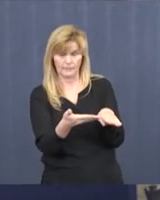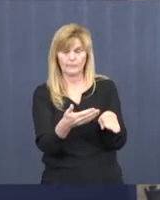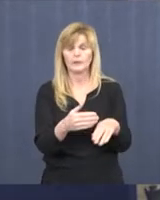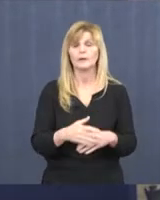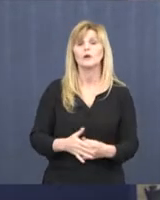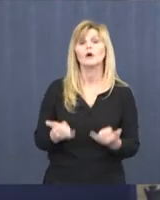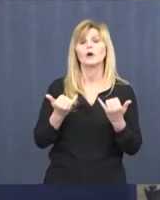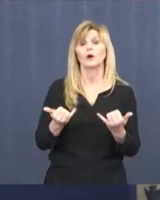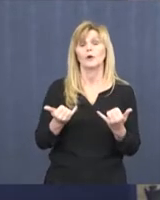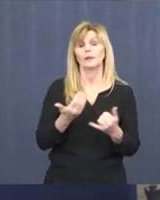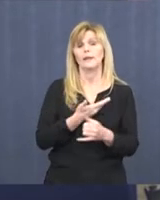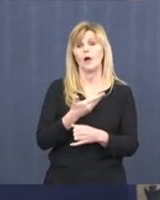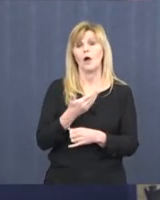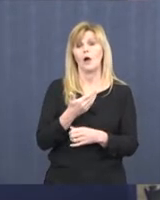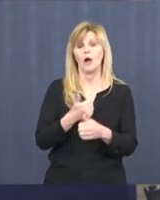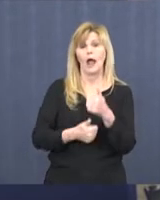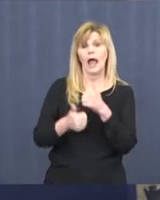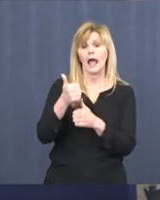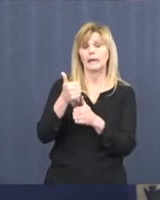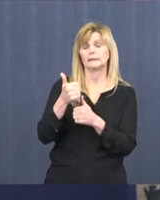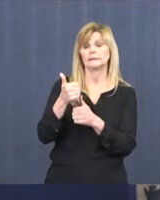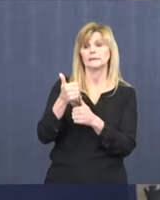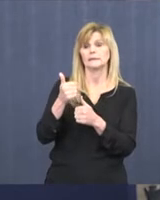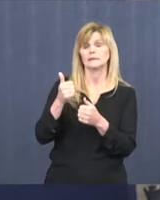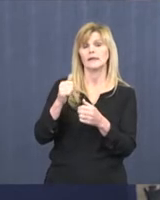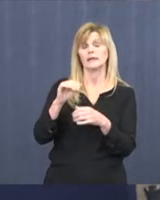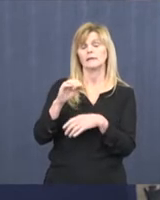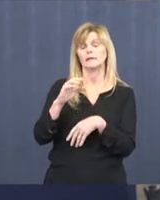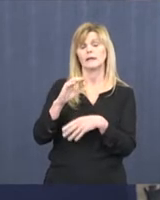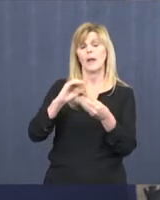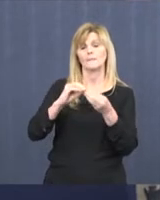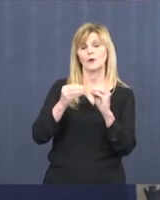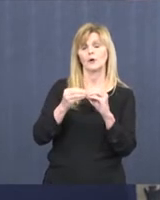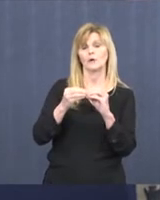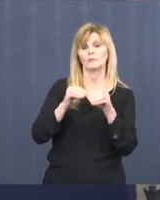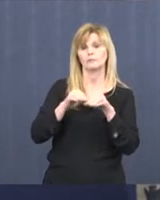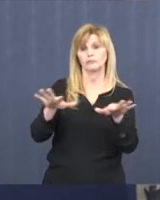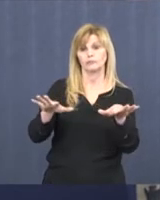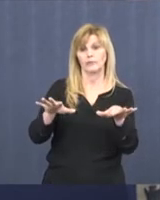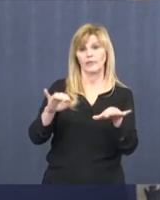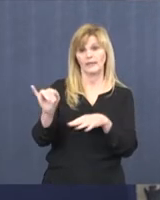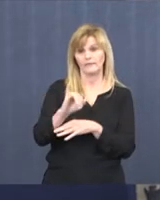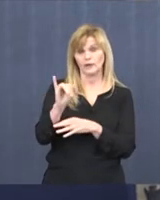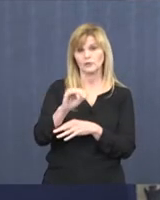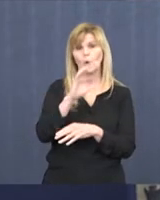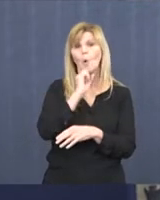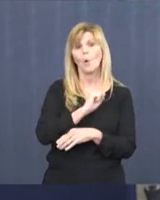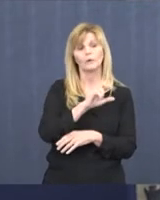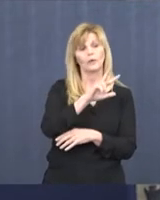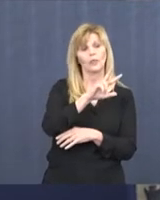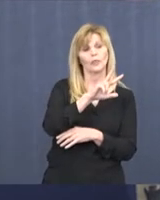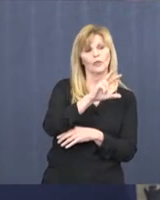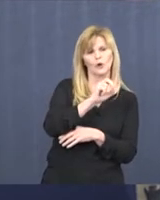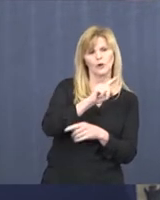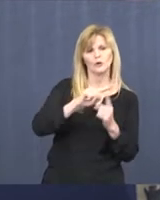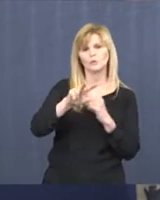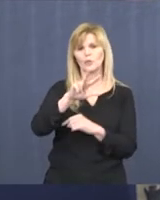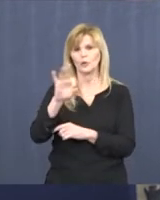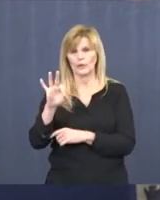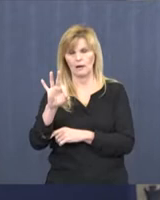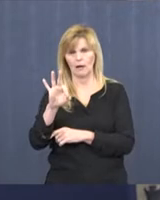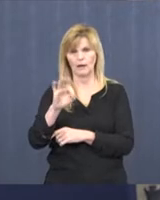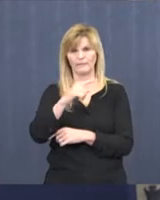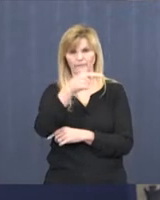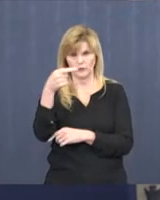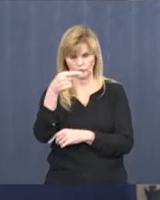Currently, our highest age category in the state of infection rate is the 30 to 39-year-olds, and then with the second category being